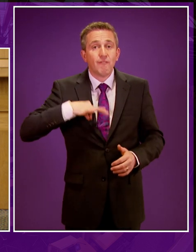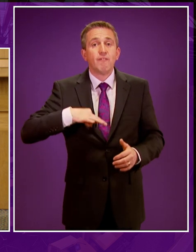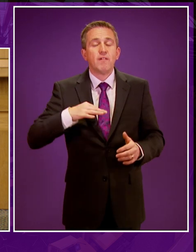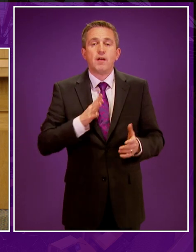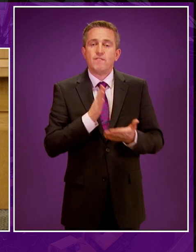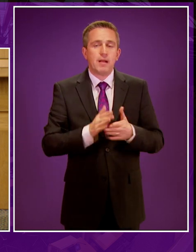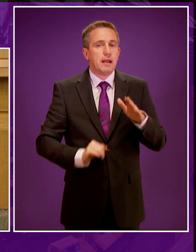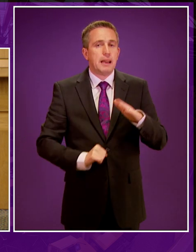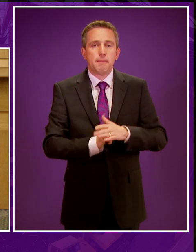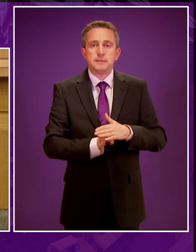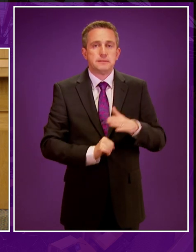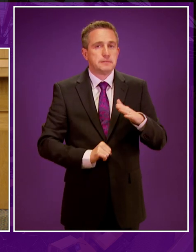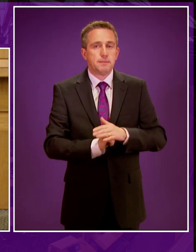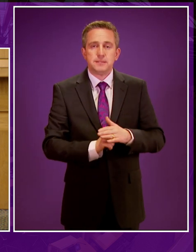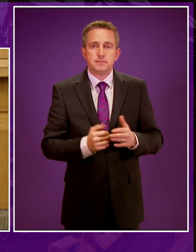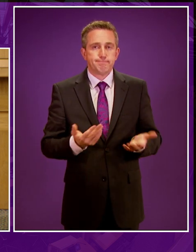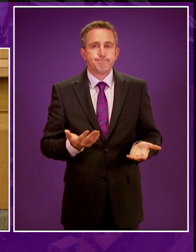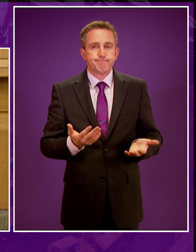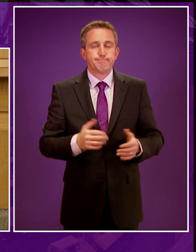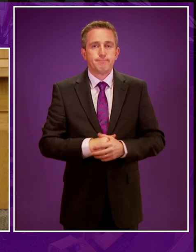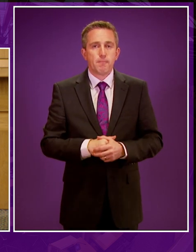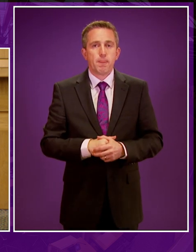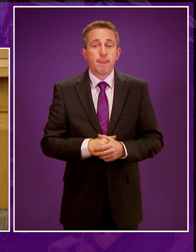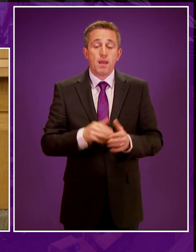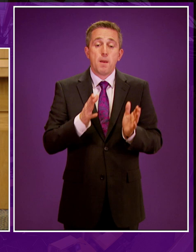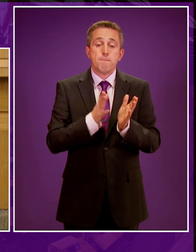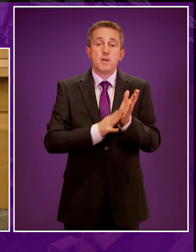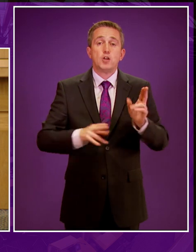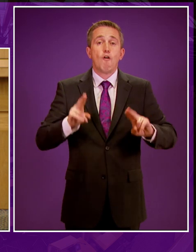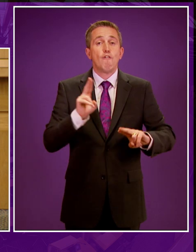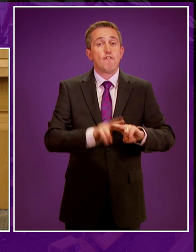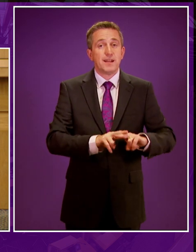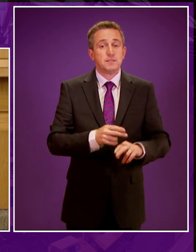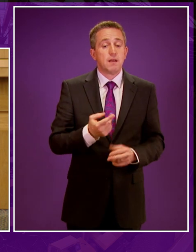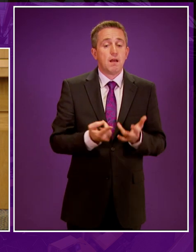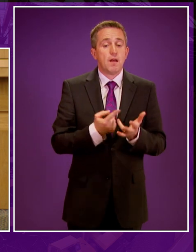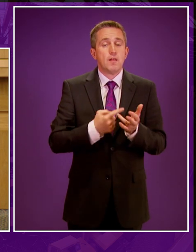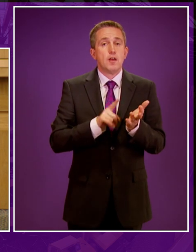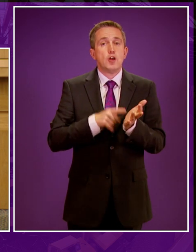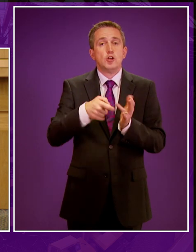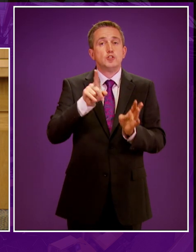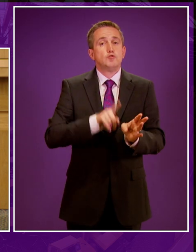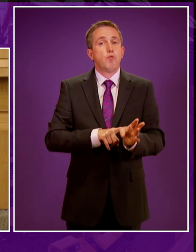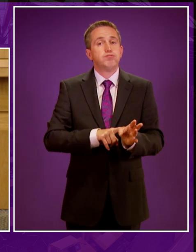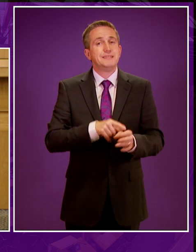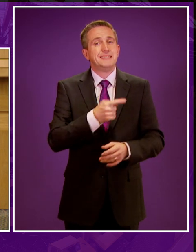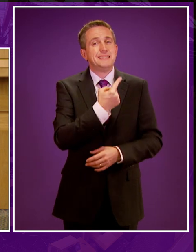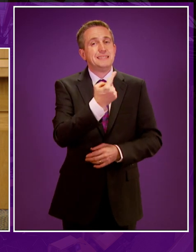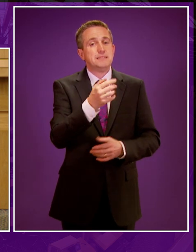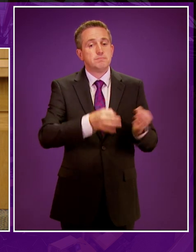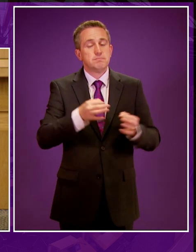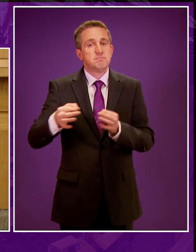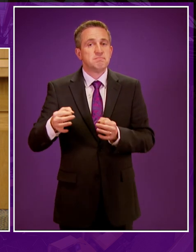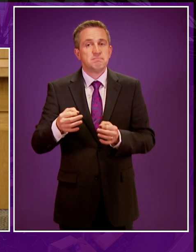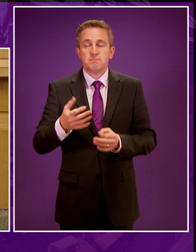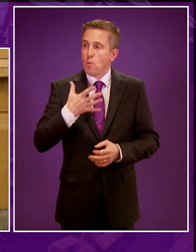benefits of fracking have been overstated. And it would appear that Murda Fraser and some of his colleagues appear happy to ban